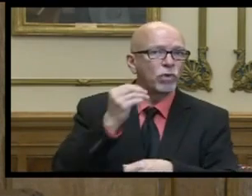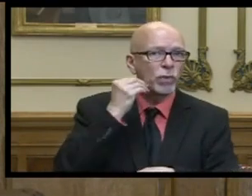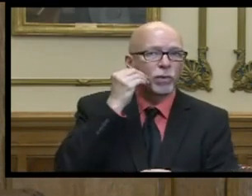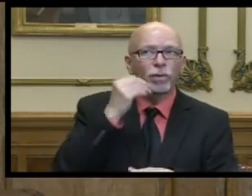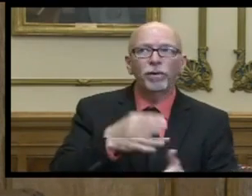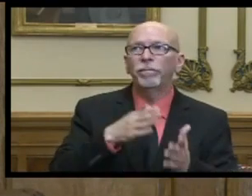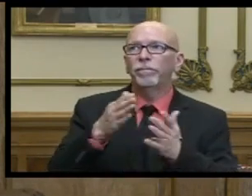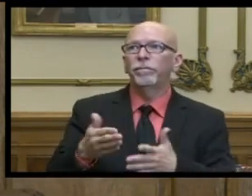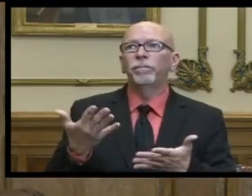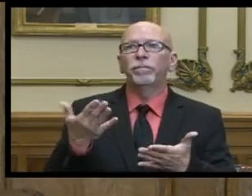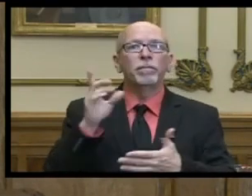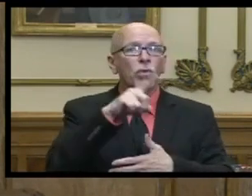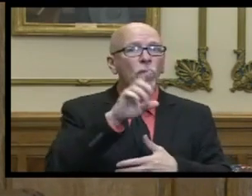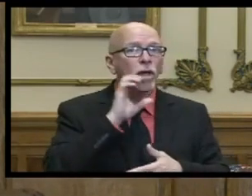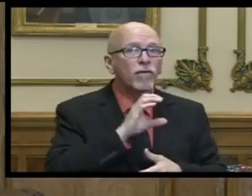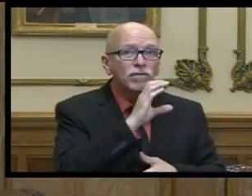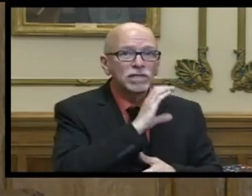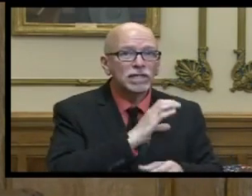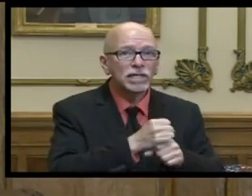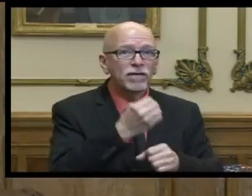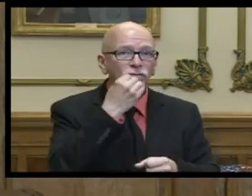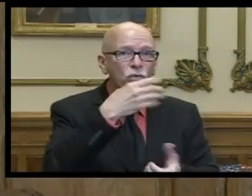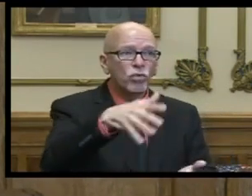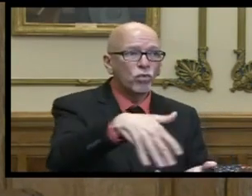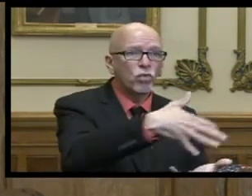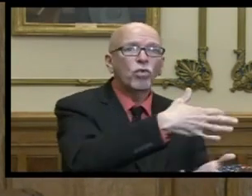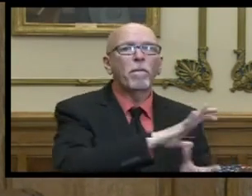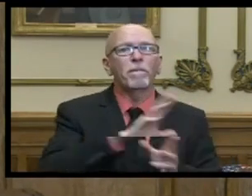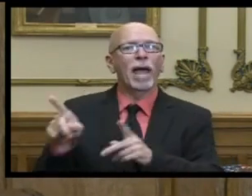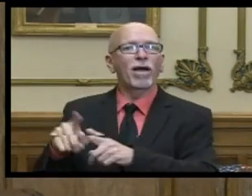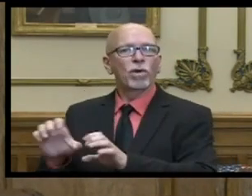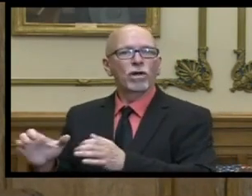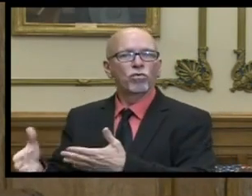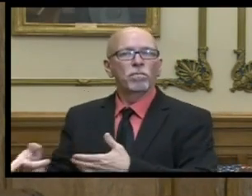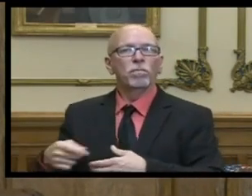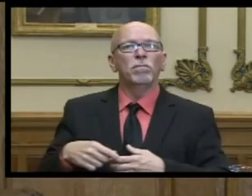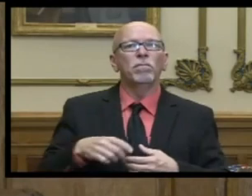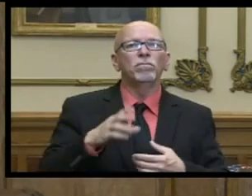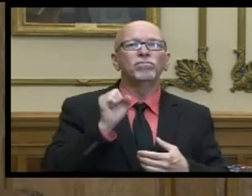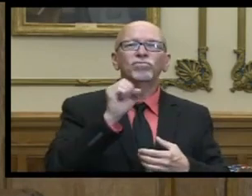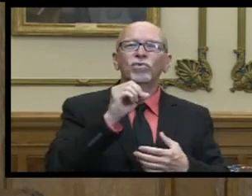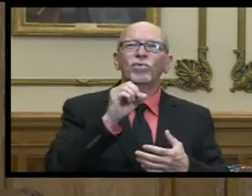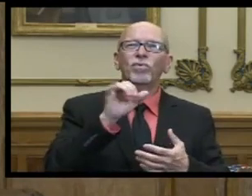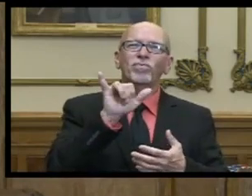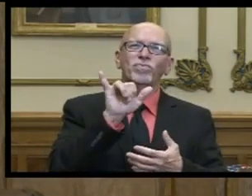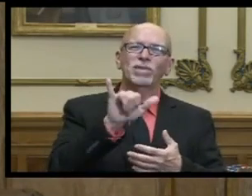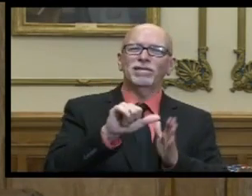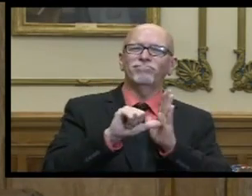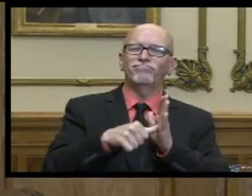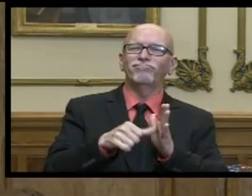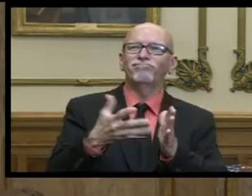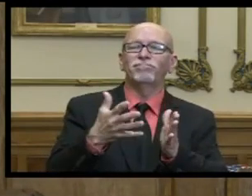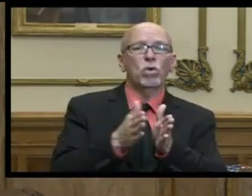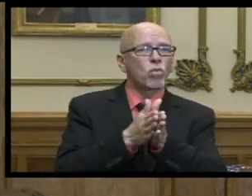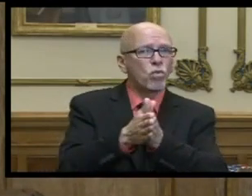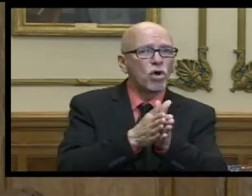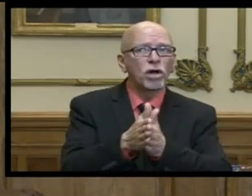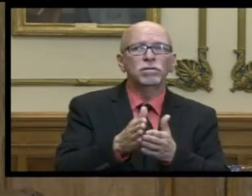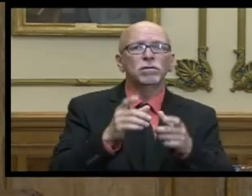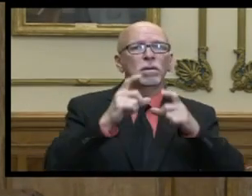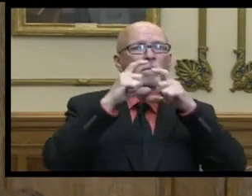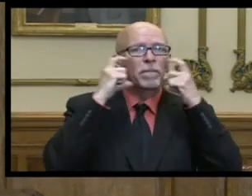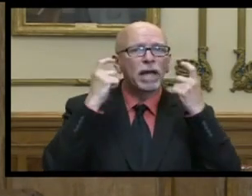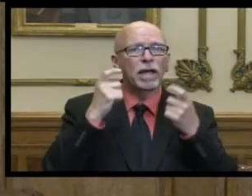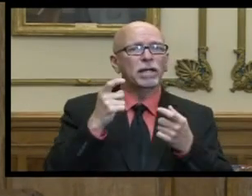when they're maybe going to the cafeteria to pick up their lunch and bring it back to their room so that emphasis on washing their hands wearing their